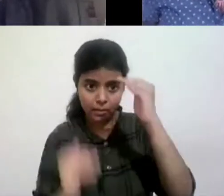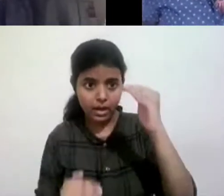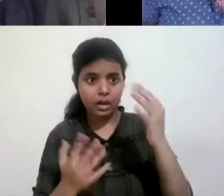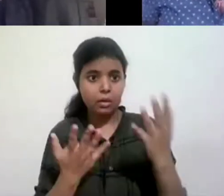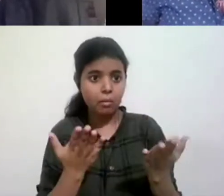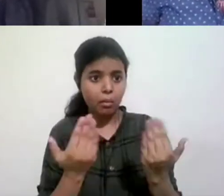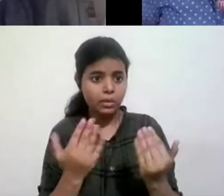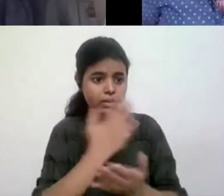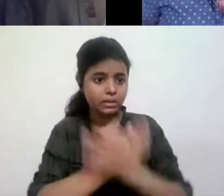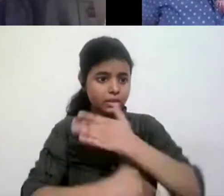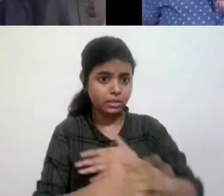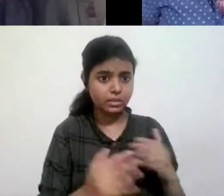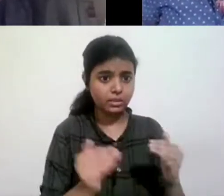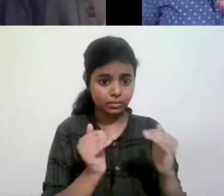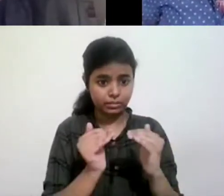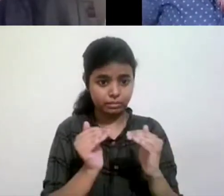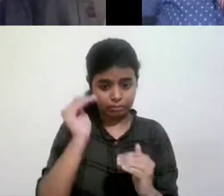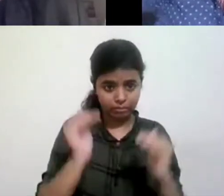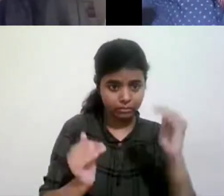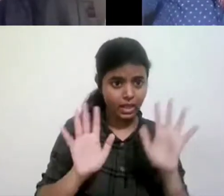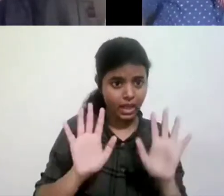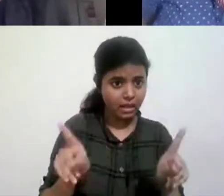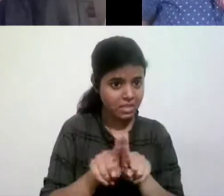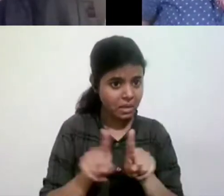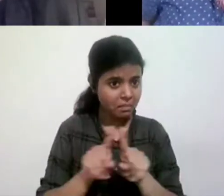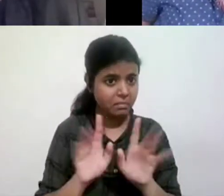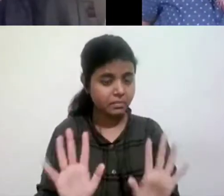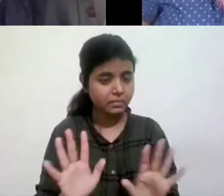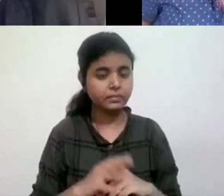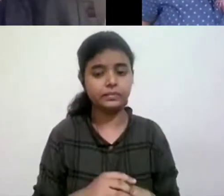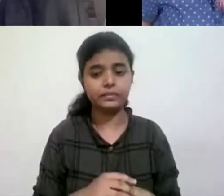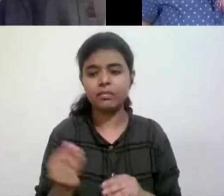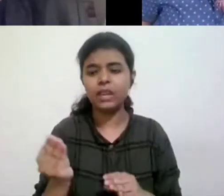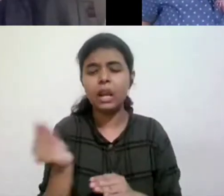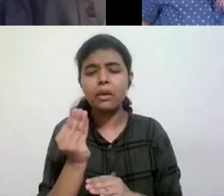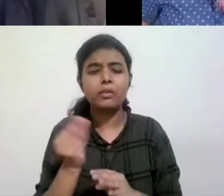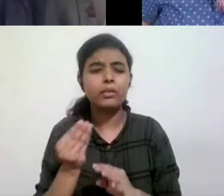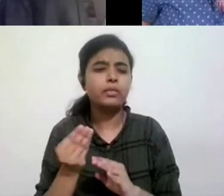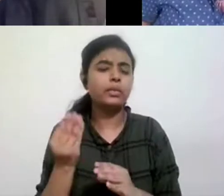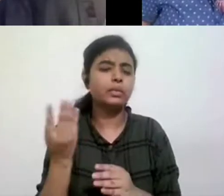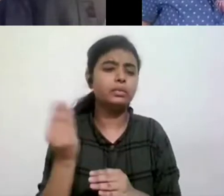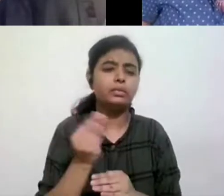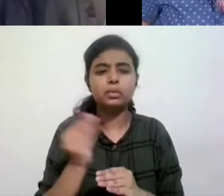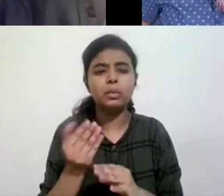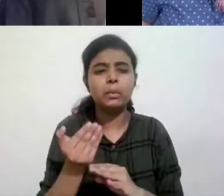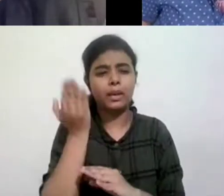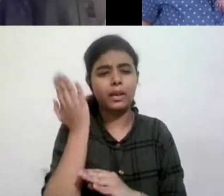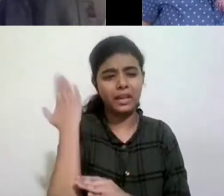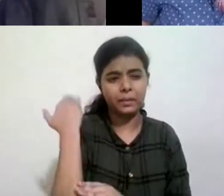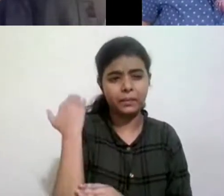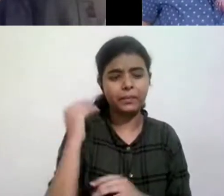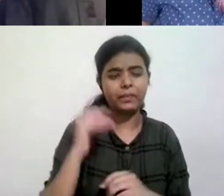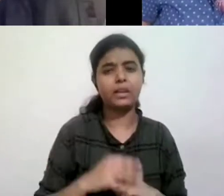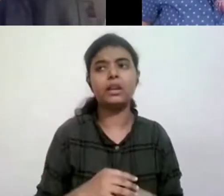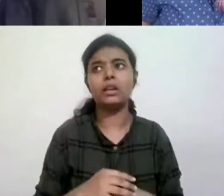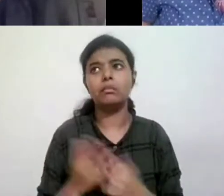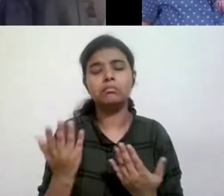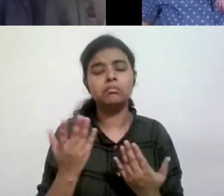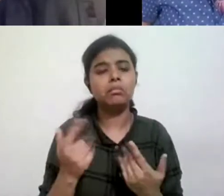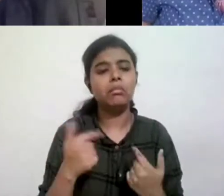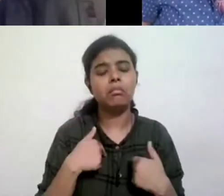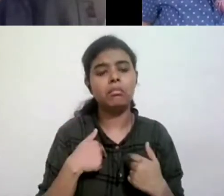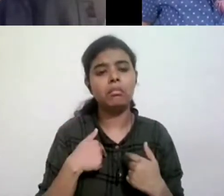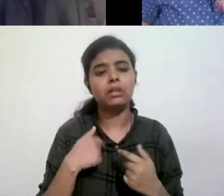disability studies because, uh, few days back I was, I attended, uh,